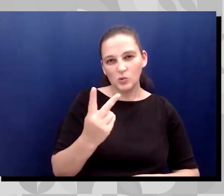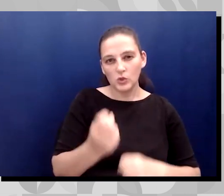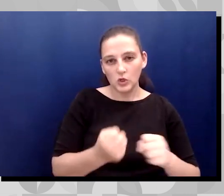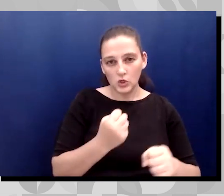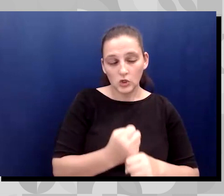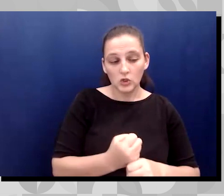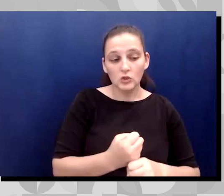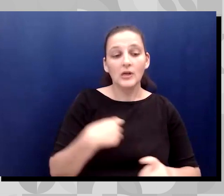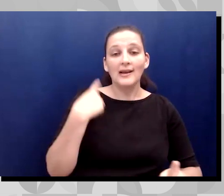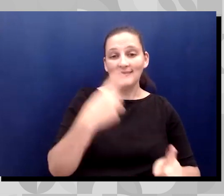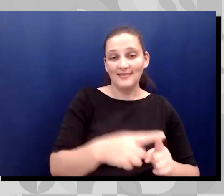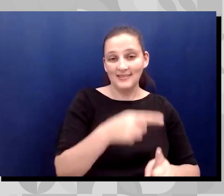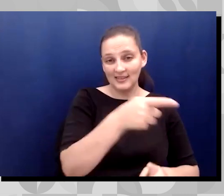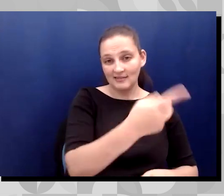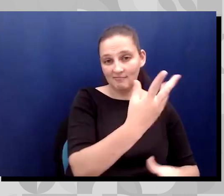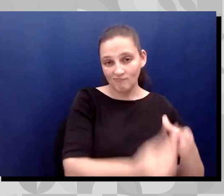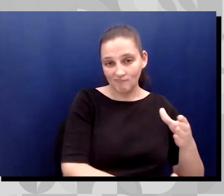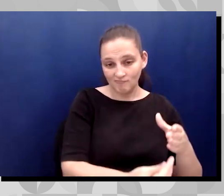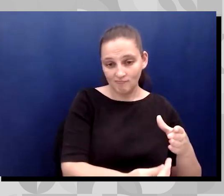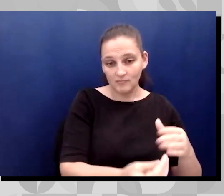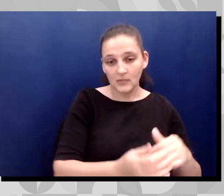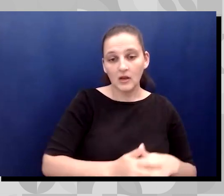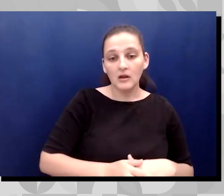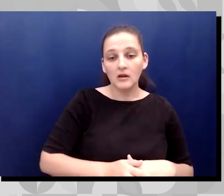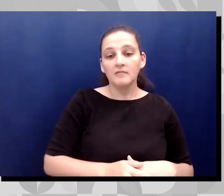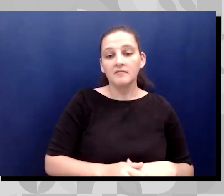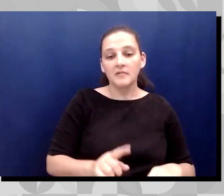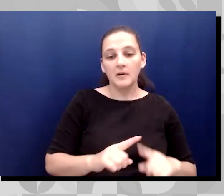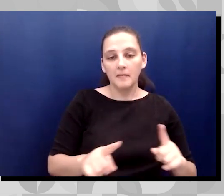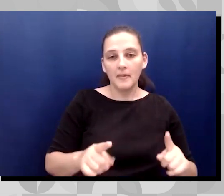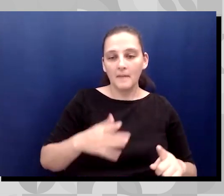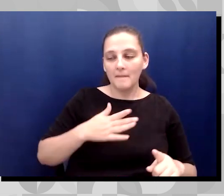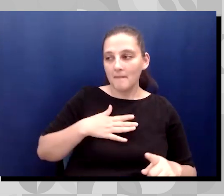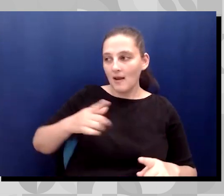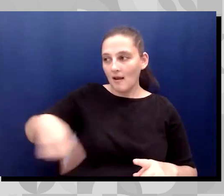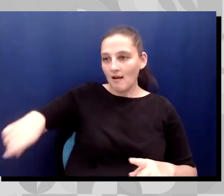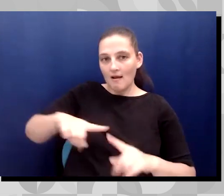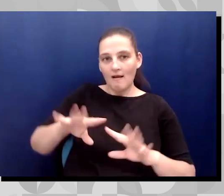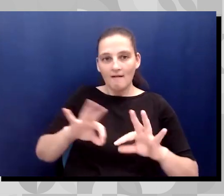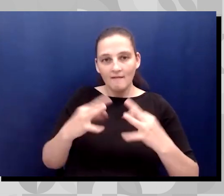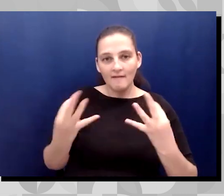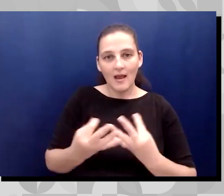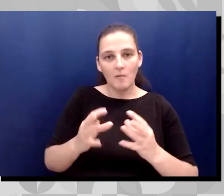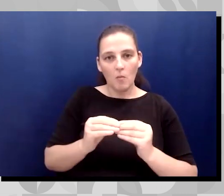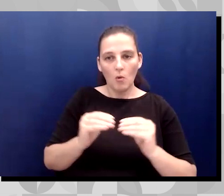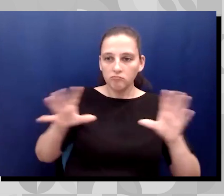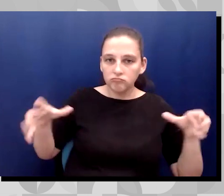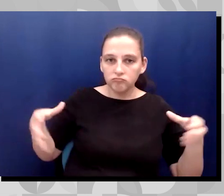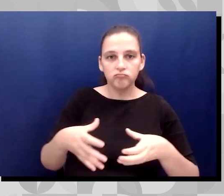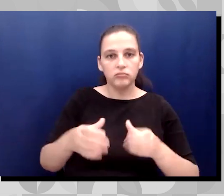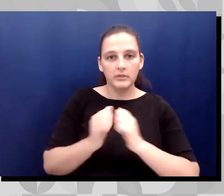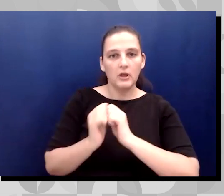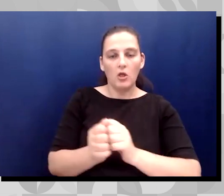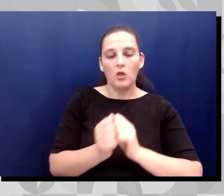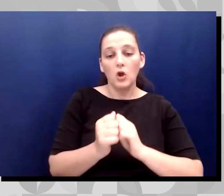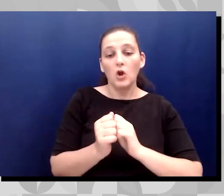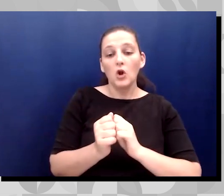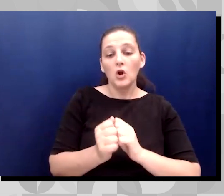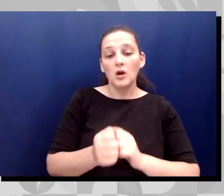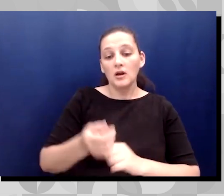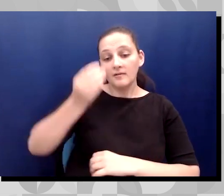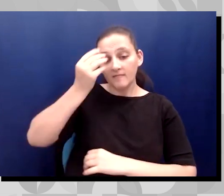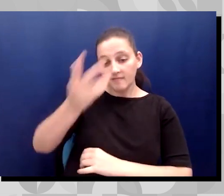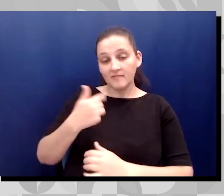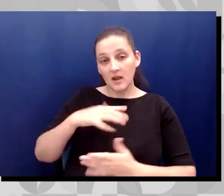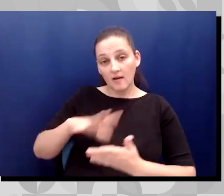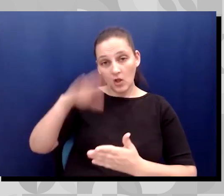you know, it brought our family closer together. And, and all I can say, I think, in what I've learned so far is